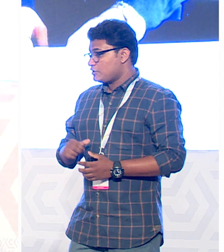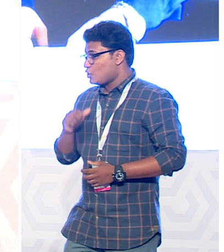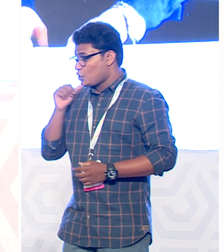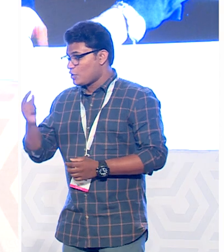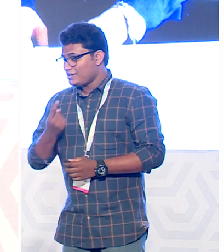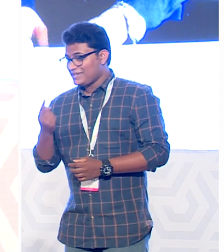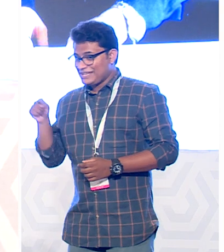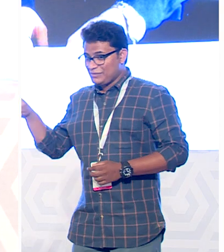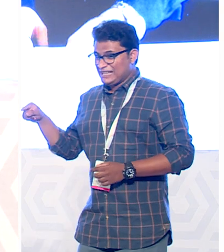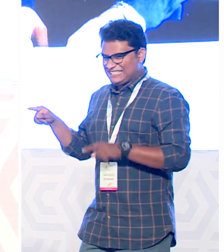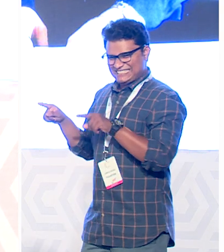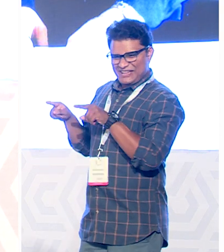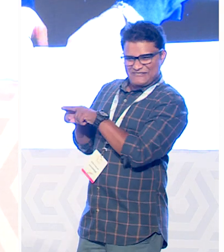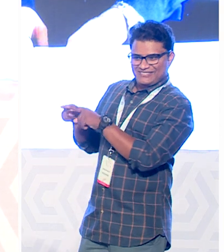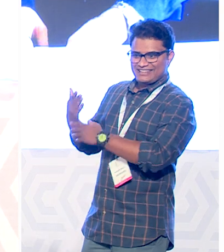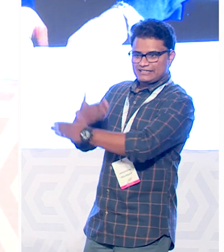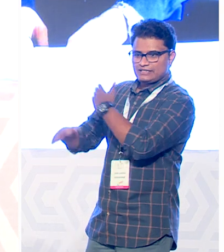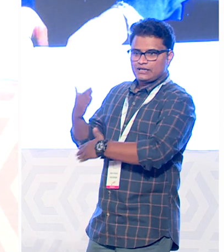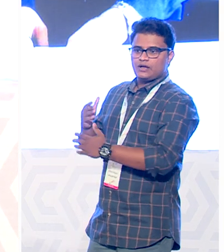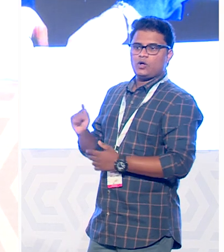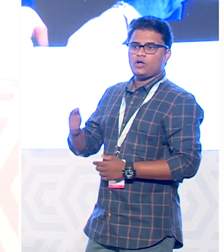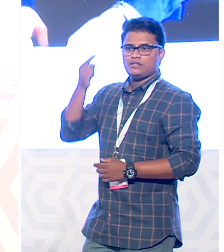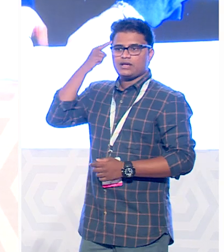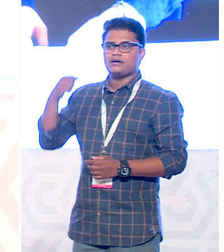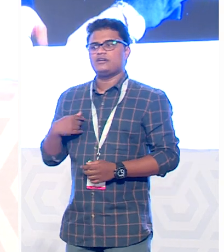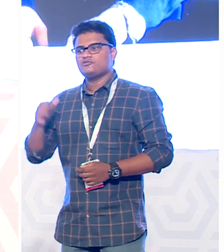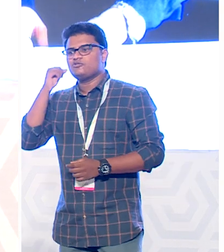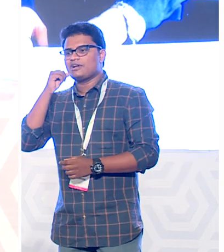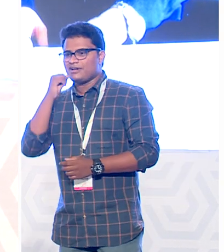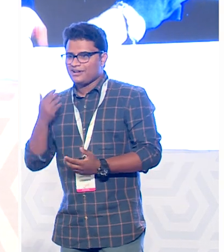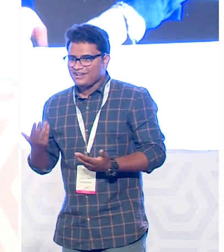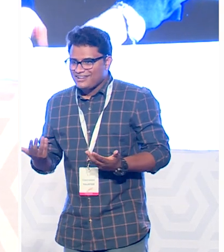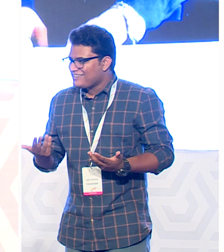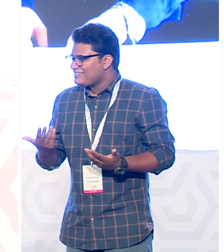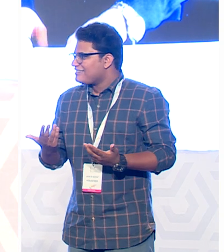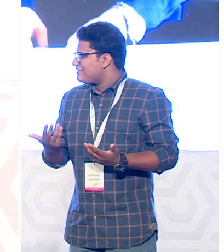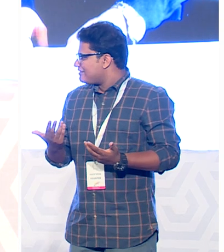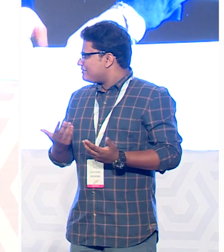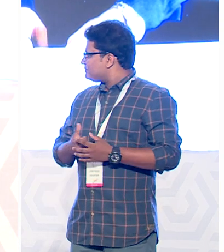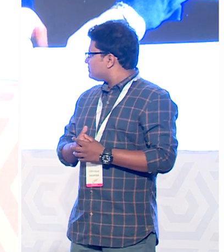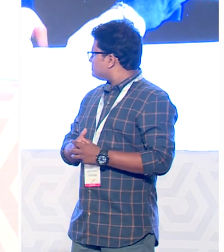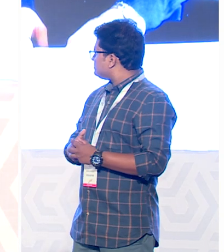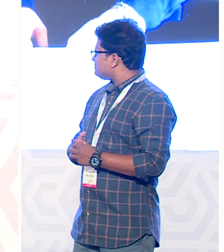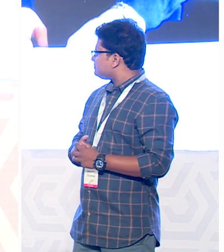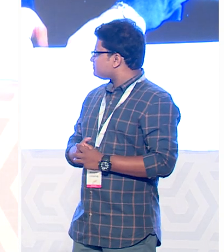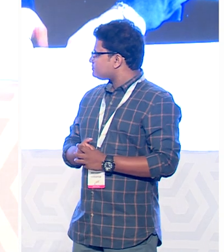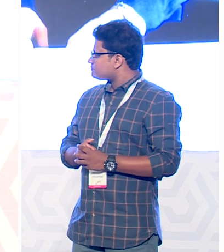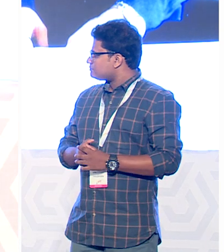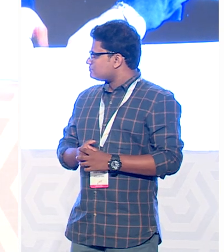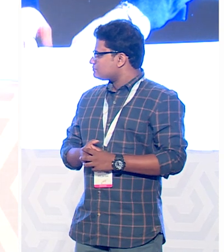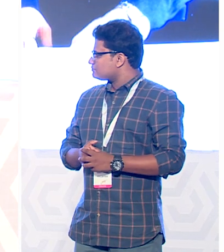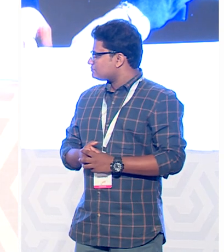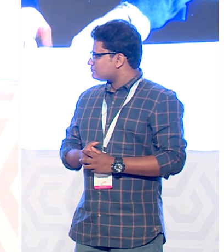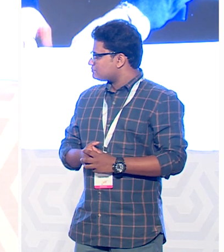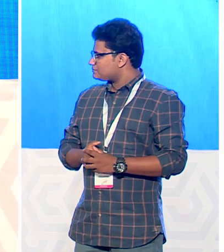anybody of anybody with ataxia is thought to be drunk so on so that can I have a slide